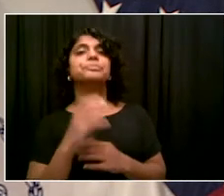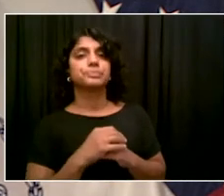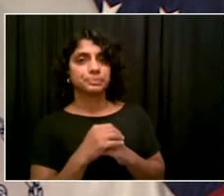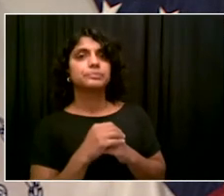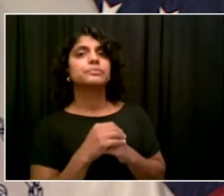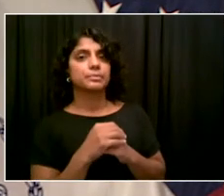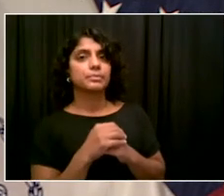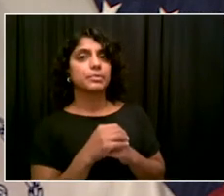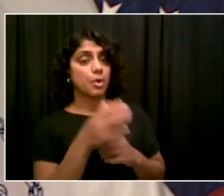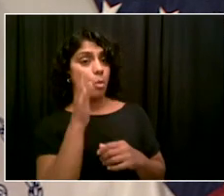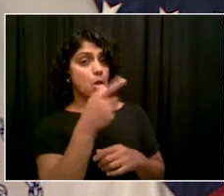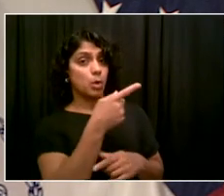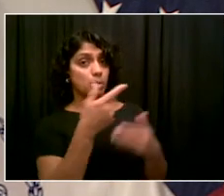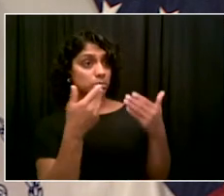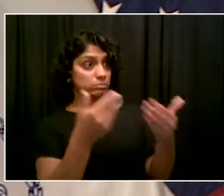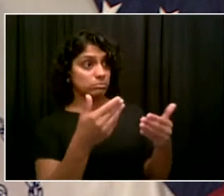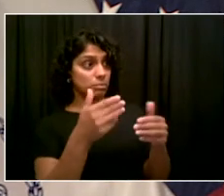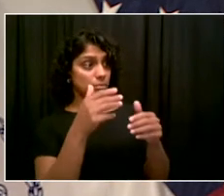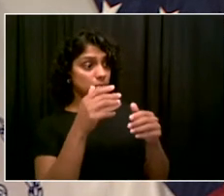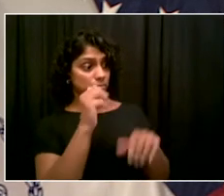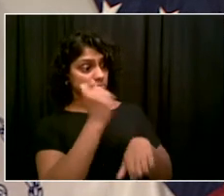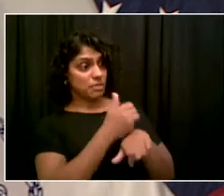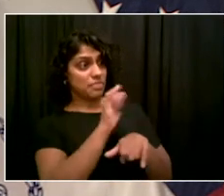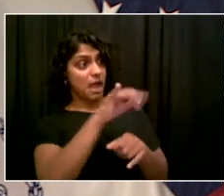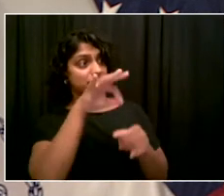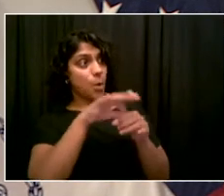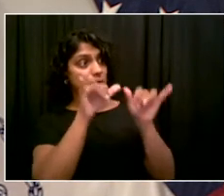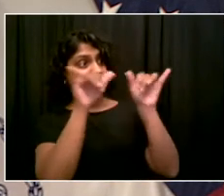question. Emma, I'll tell you what I'm thinking so far.